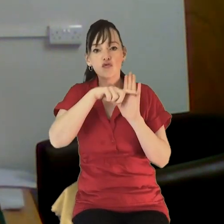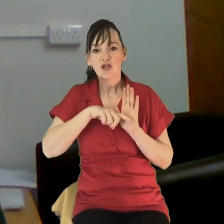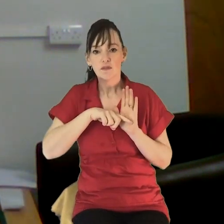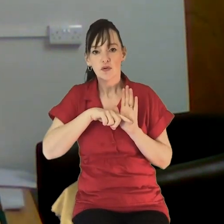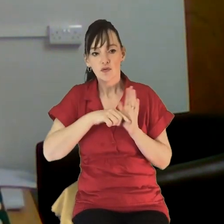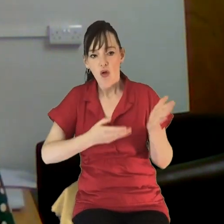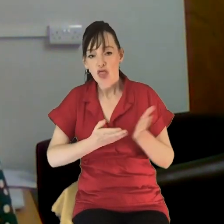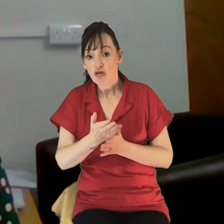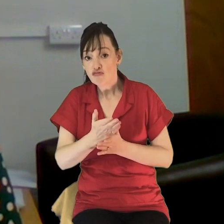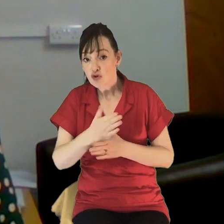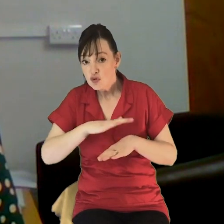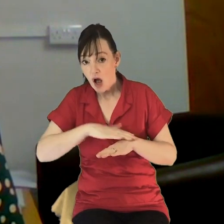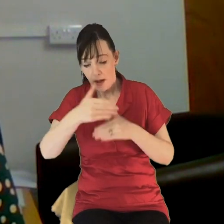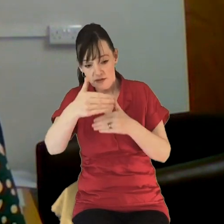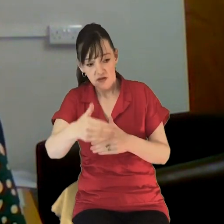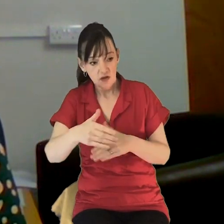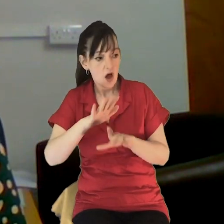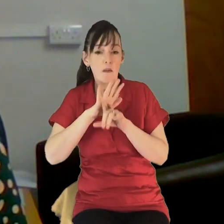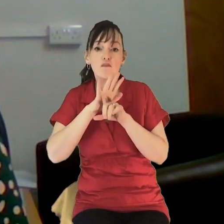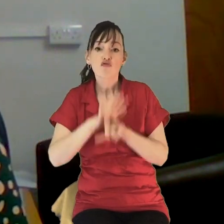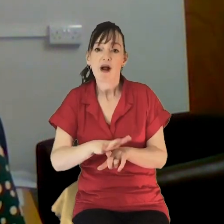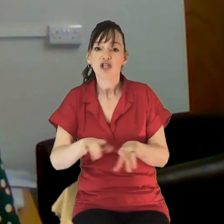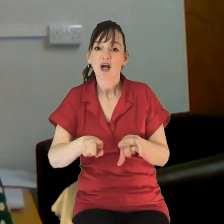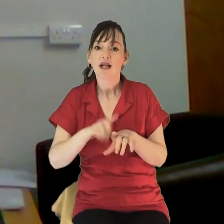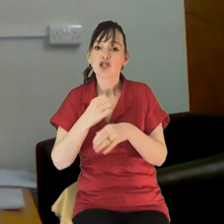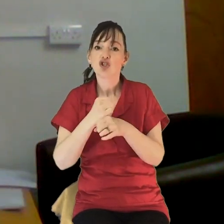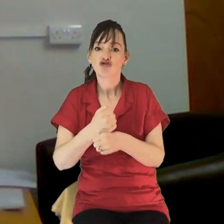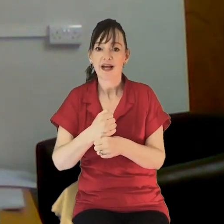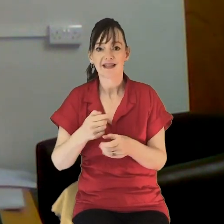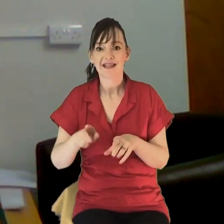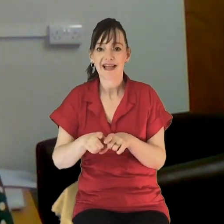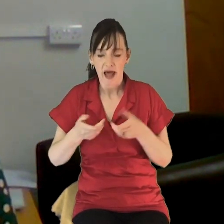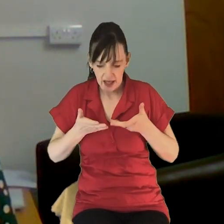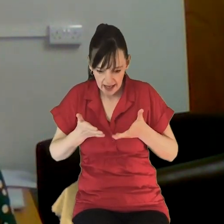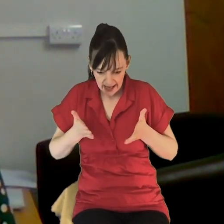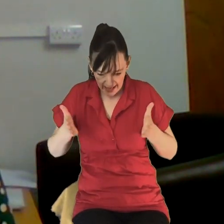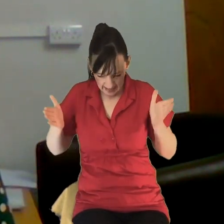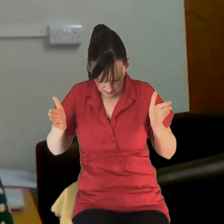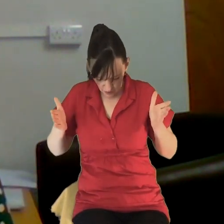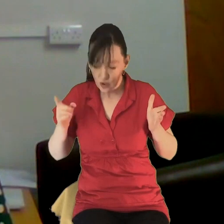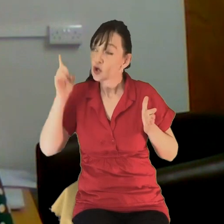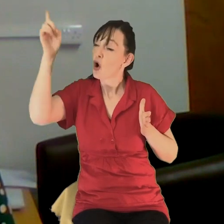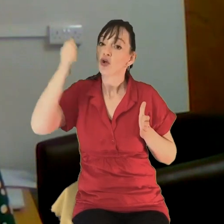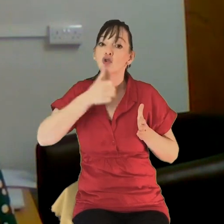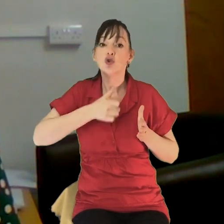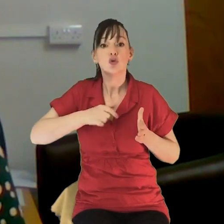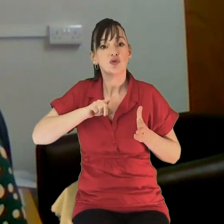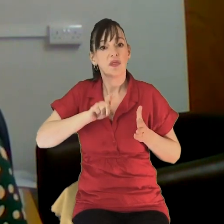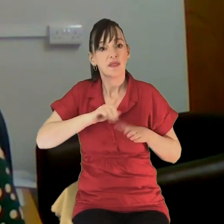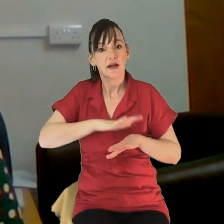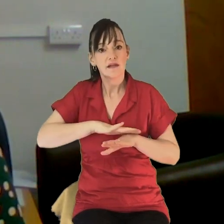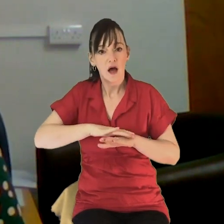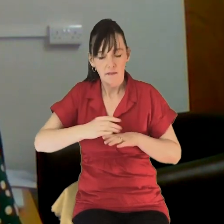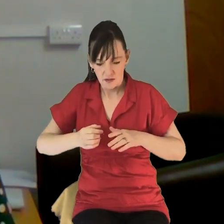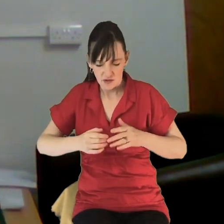pressure and stress, we get a bit exposed. God uses those times to bring to the surface things that